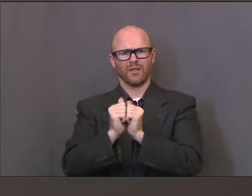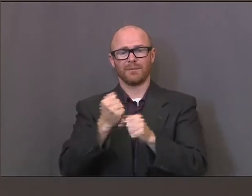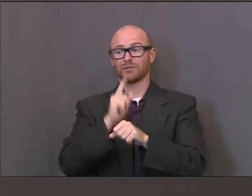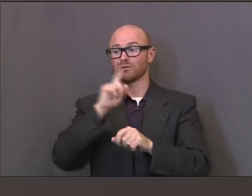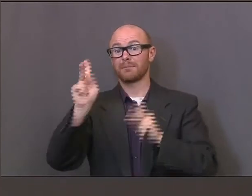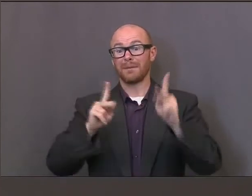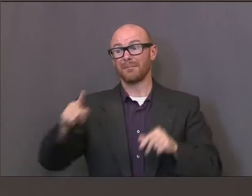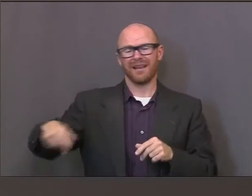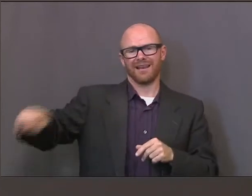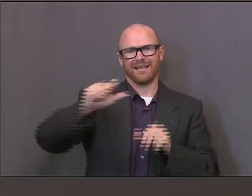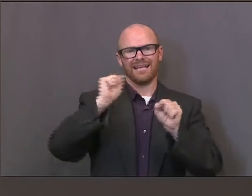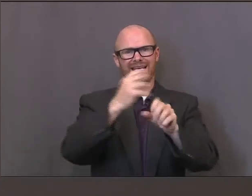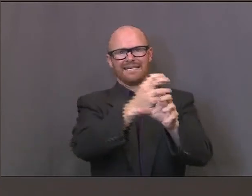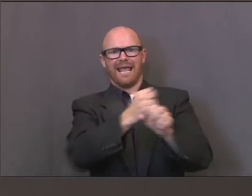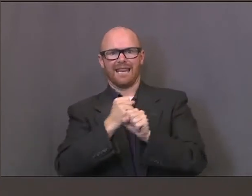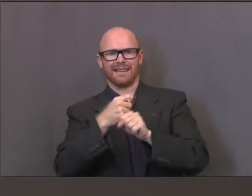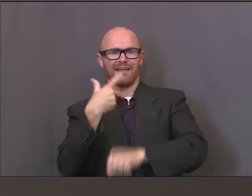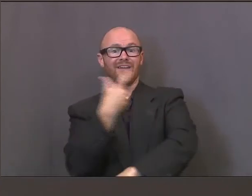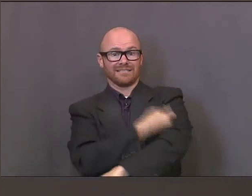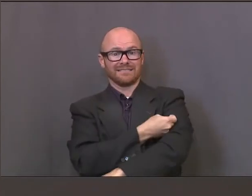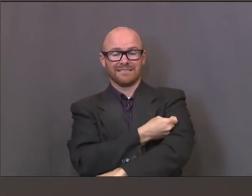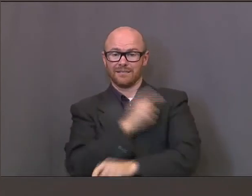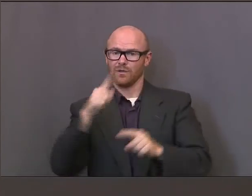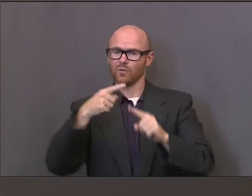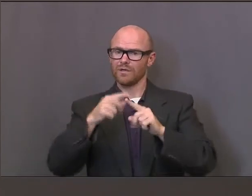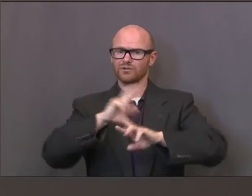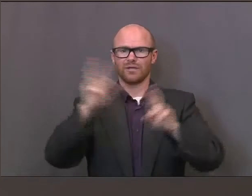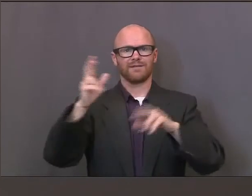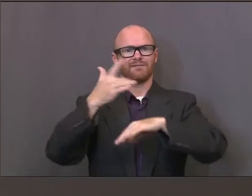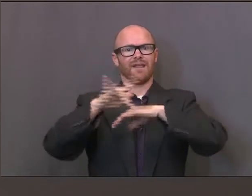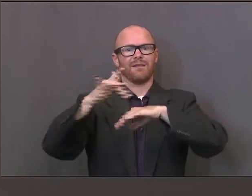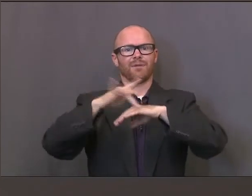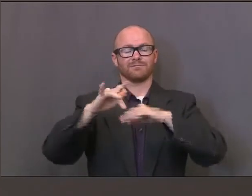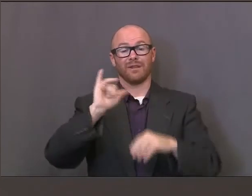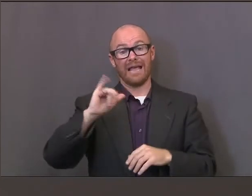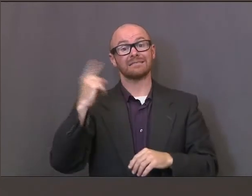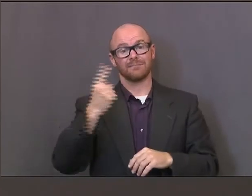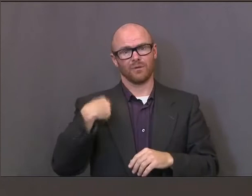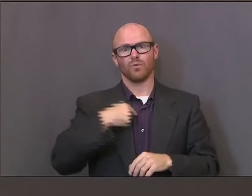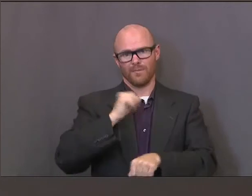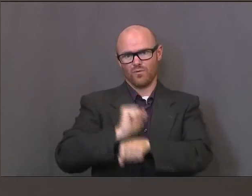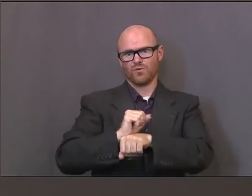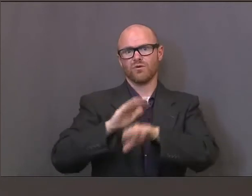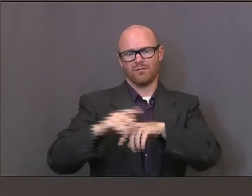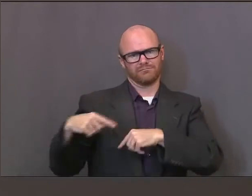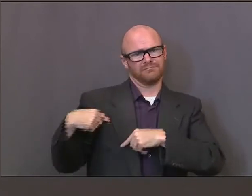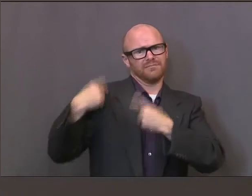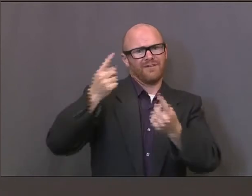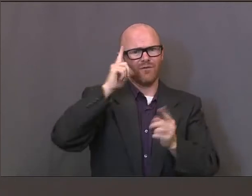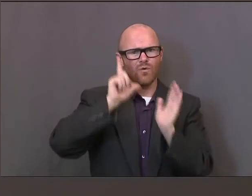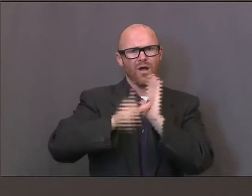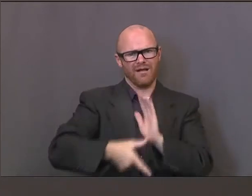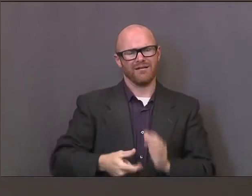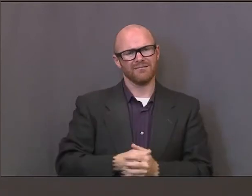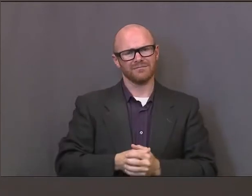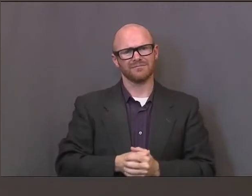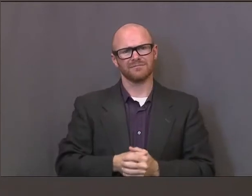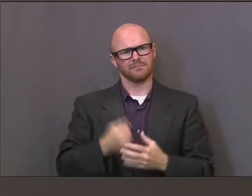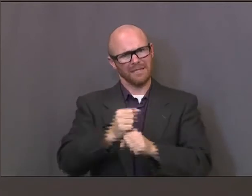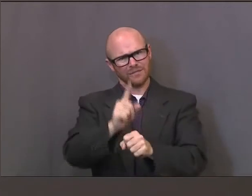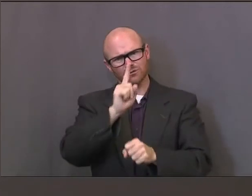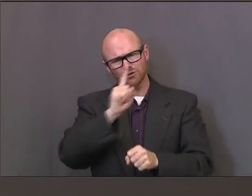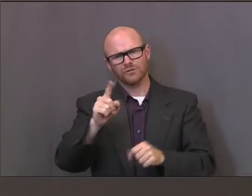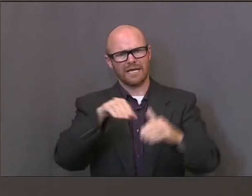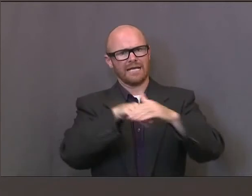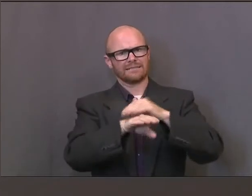access to the vaccine when it does become available. So it's something that we've been working on for a while with stakeholders throughout the state to ensure